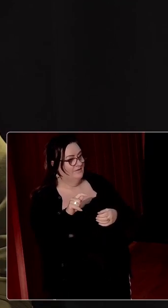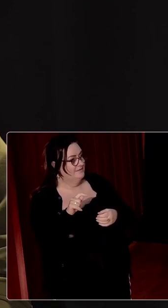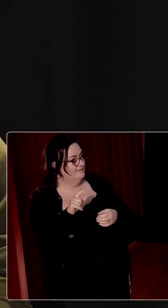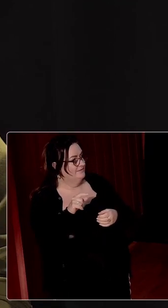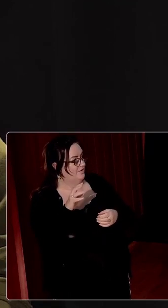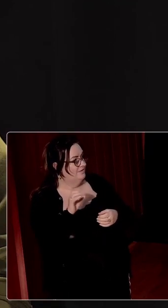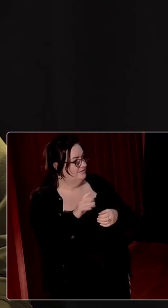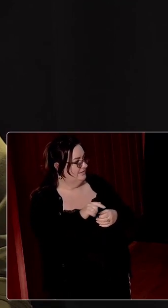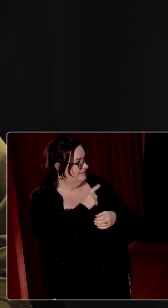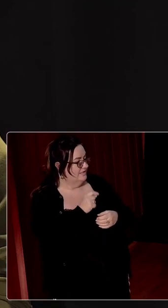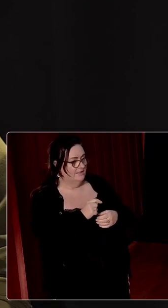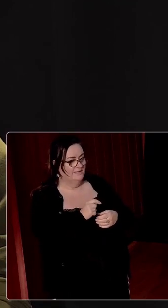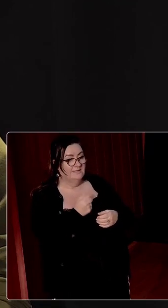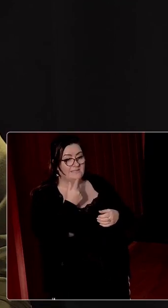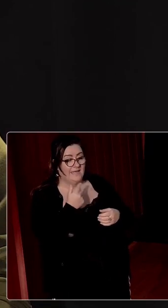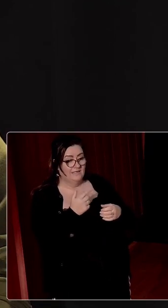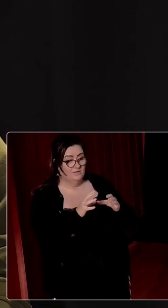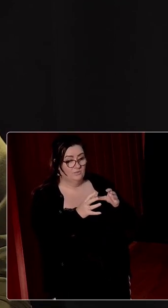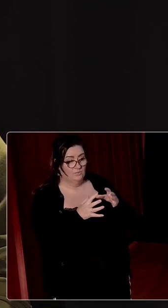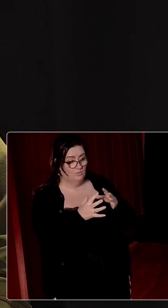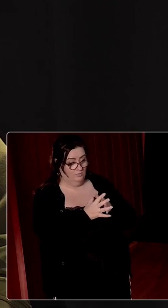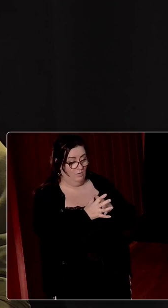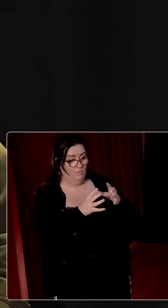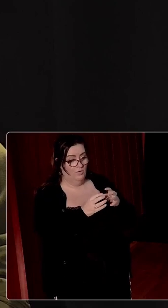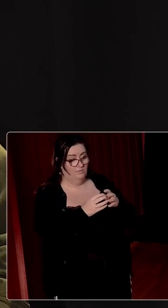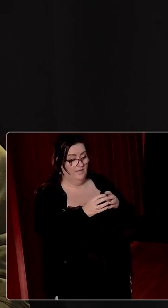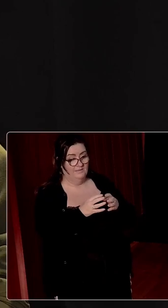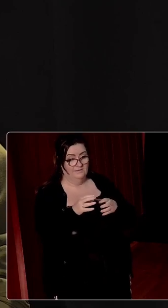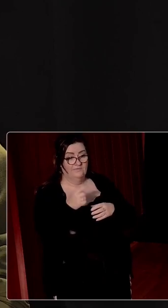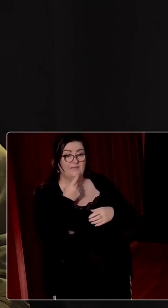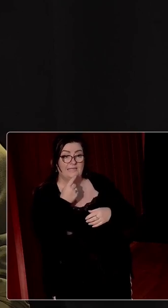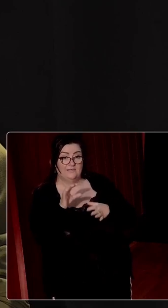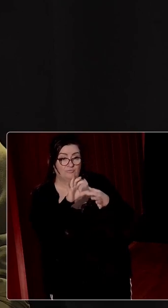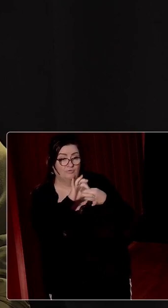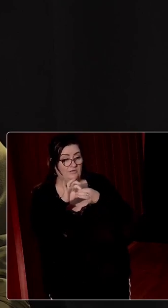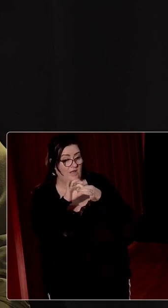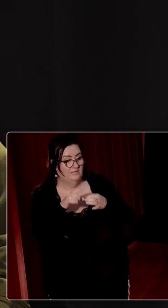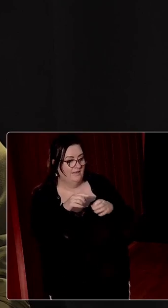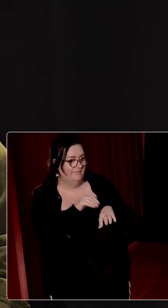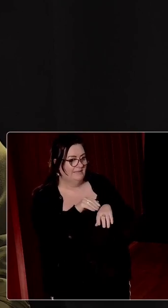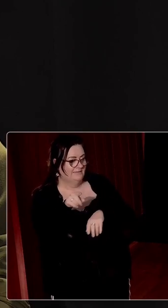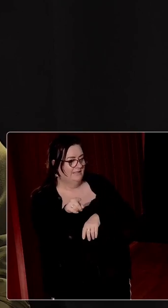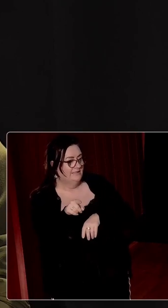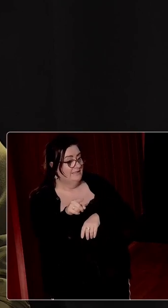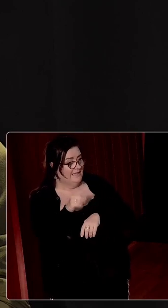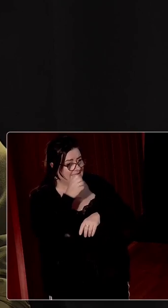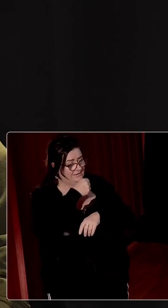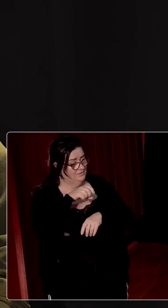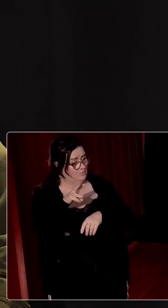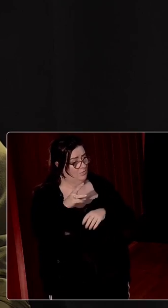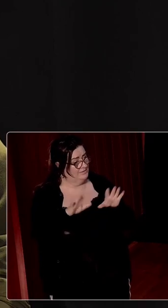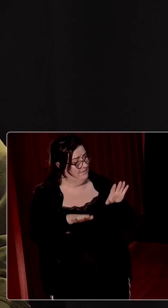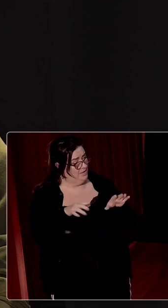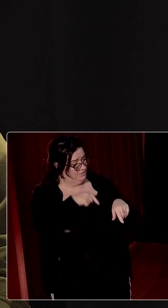is the Second World War played a significant role in reuniting Finland after its own civil war, I presume. Did the experience of the war play any